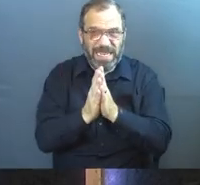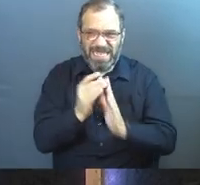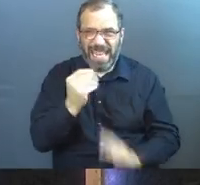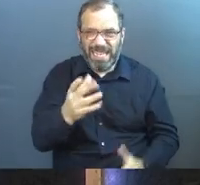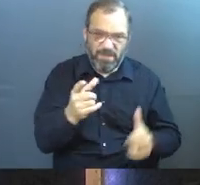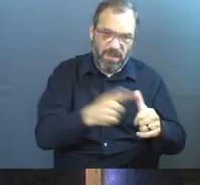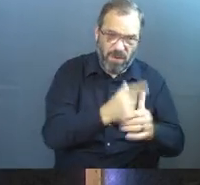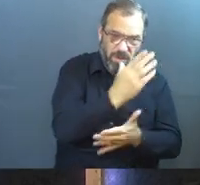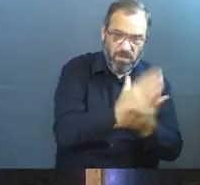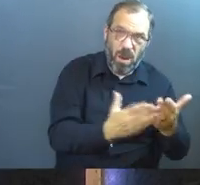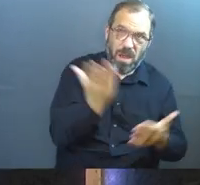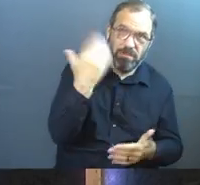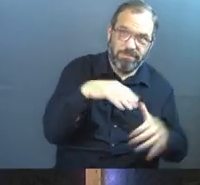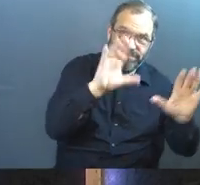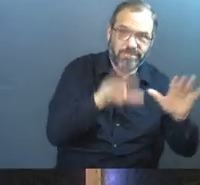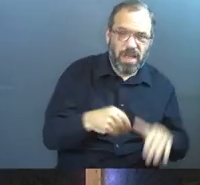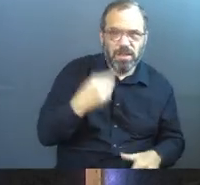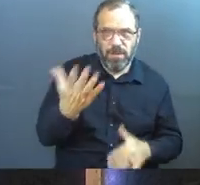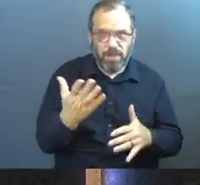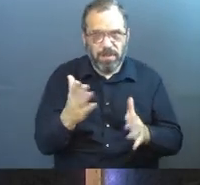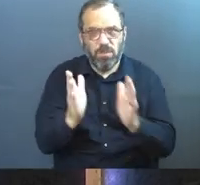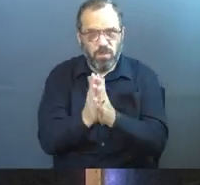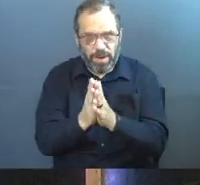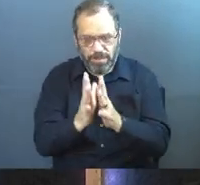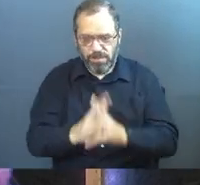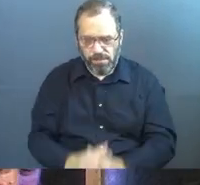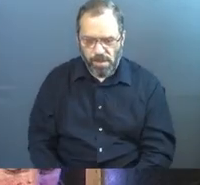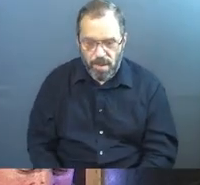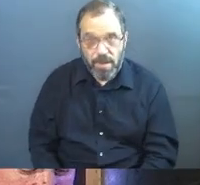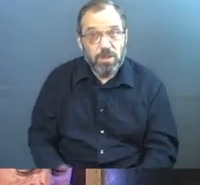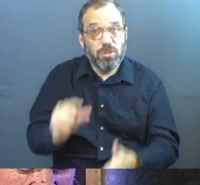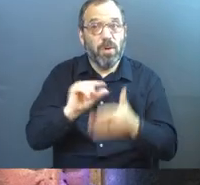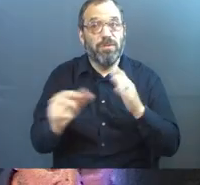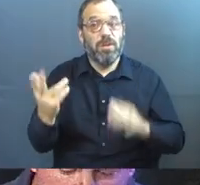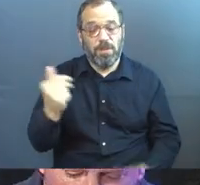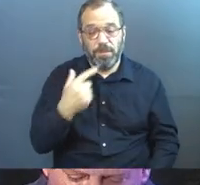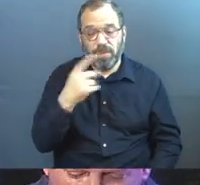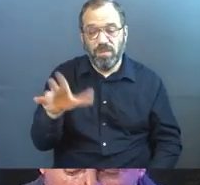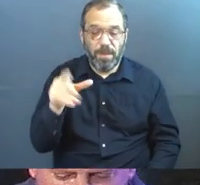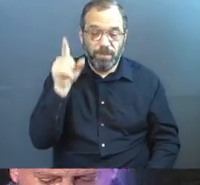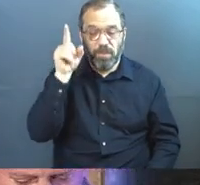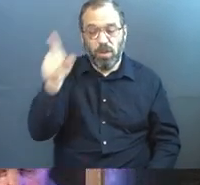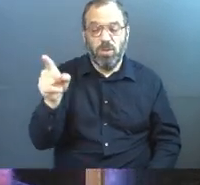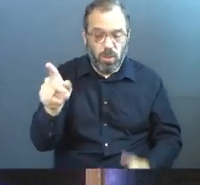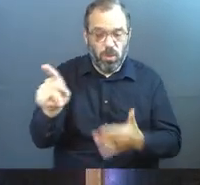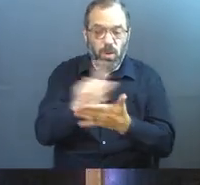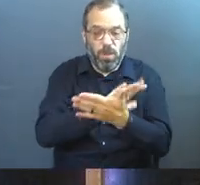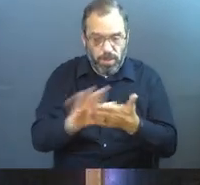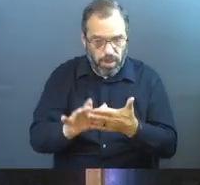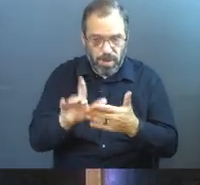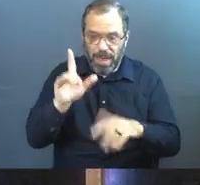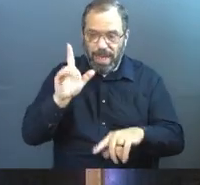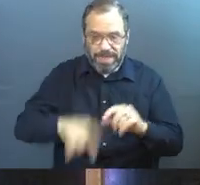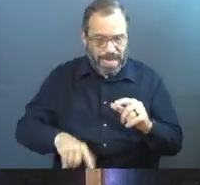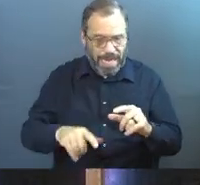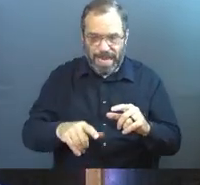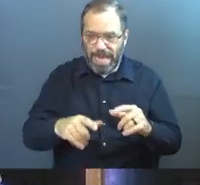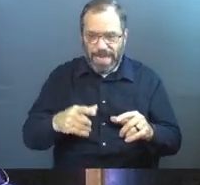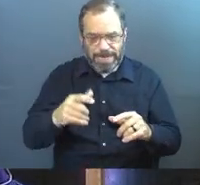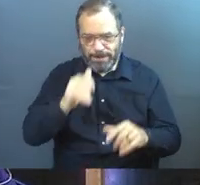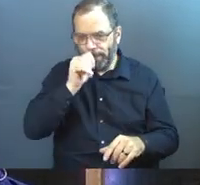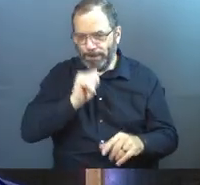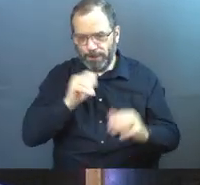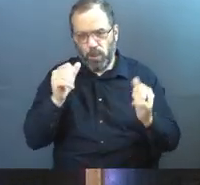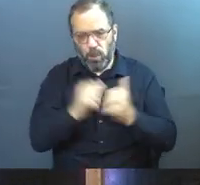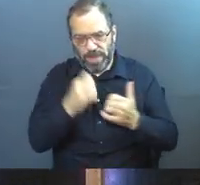only gave you the first part last week. I'm going to give you the rest of his prayer. So this is verse 13. He says, but you are pure and cannot stand the sight of evil